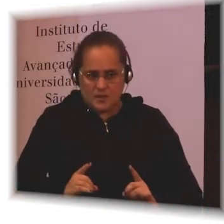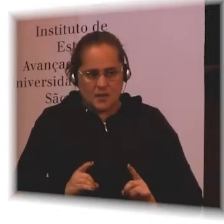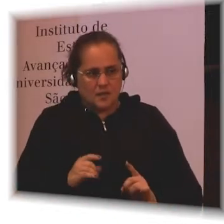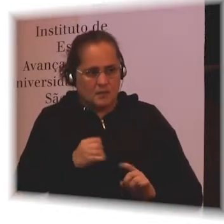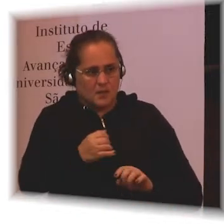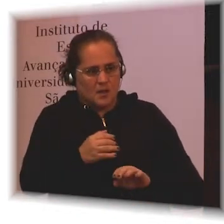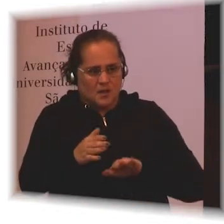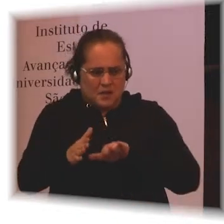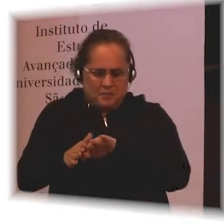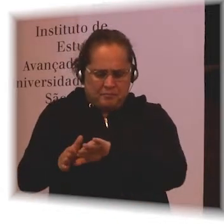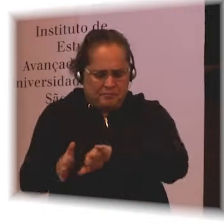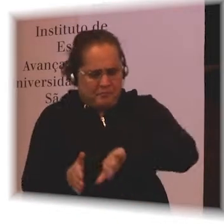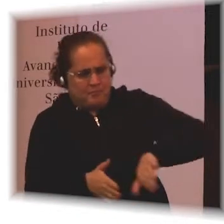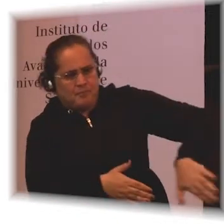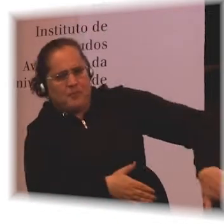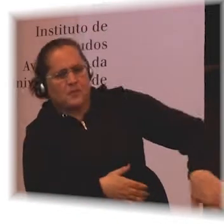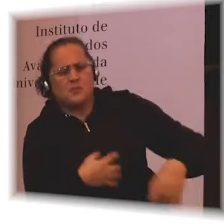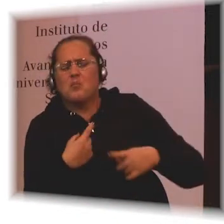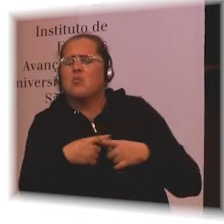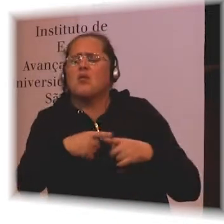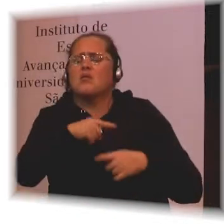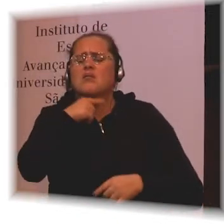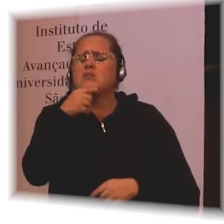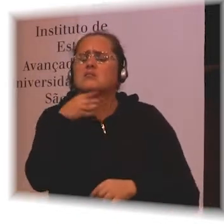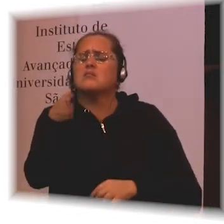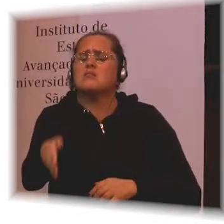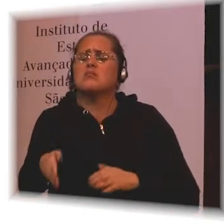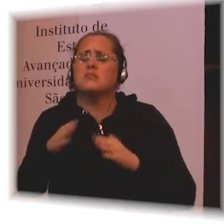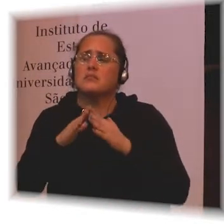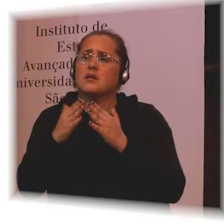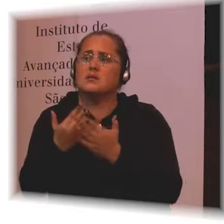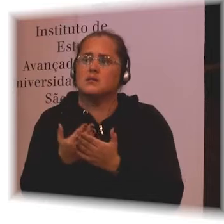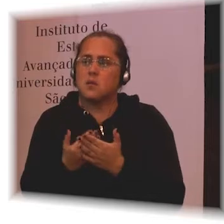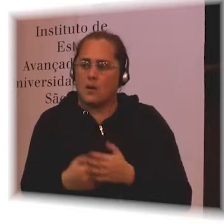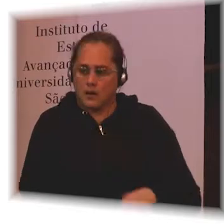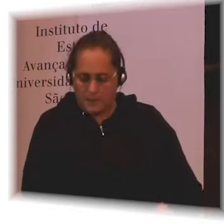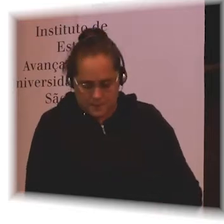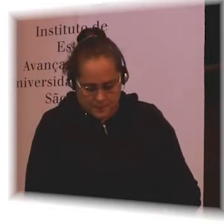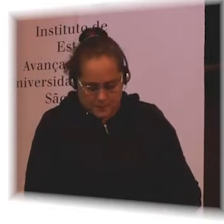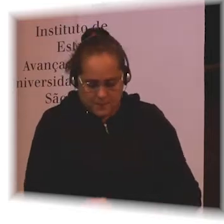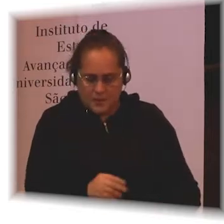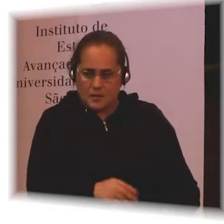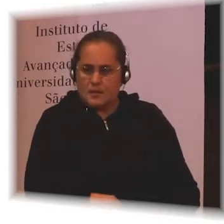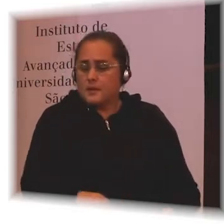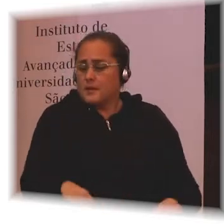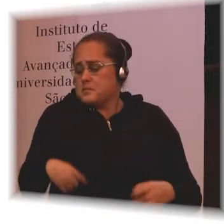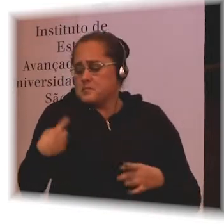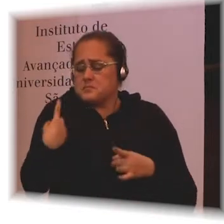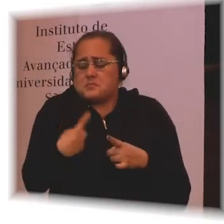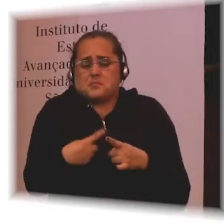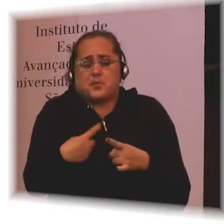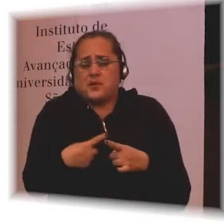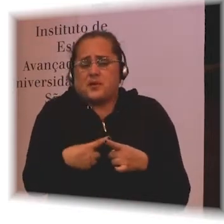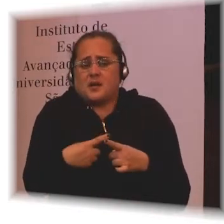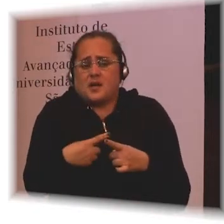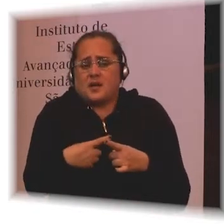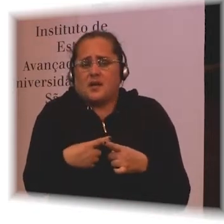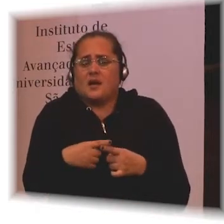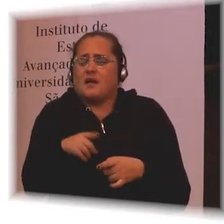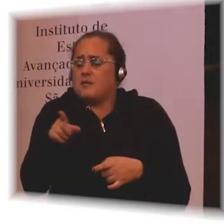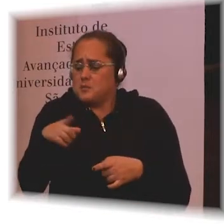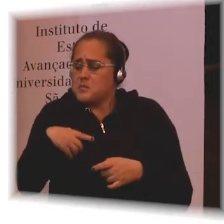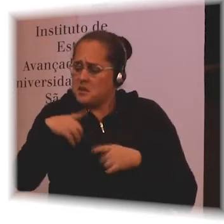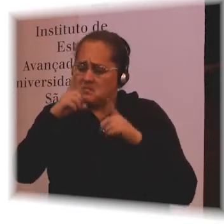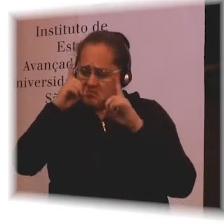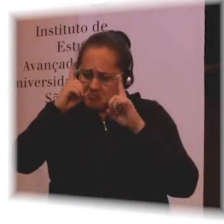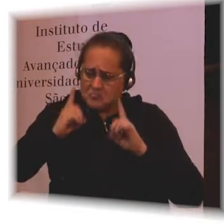asked why they didn't go to school, the reason why most commonly they said was because of their disability. That was why they didn't go to